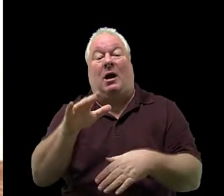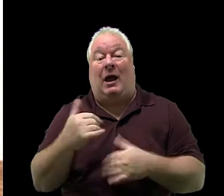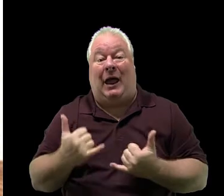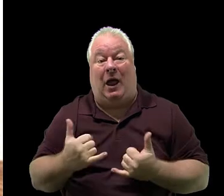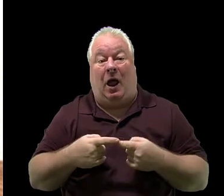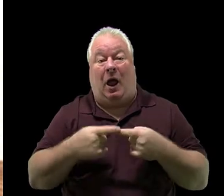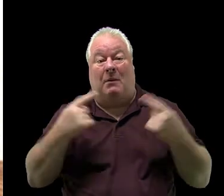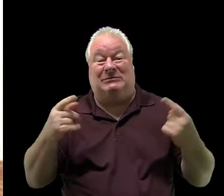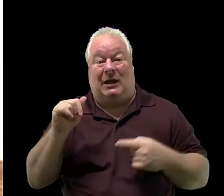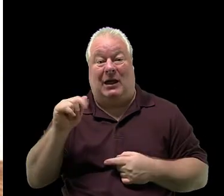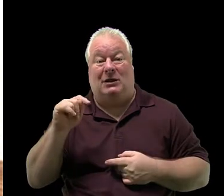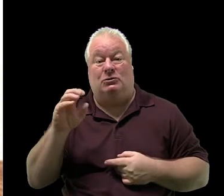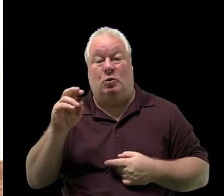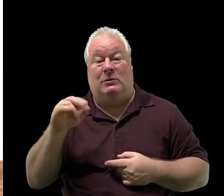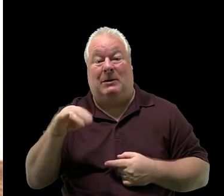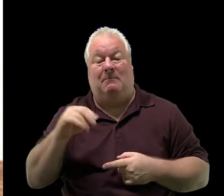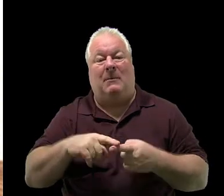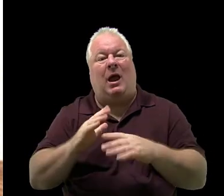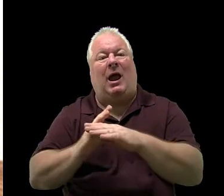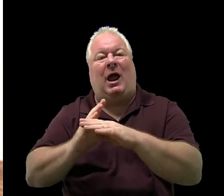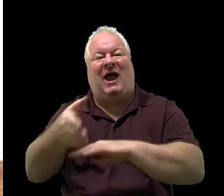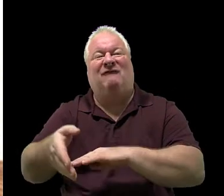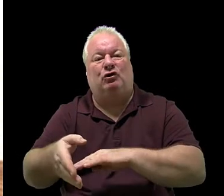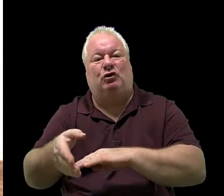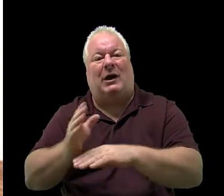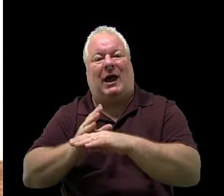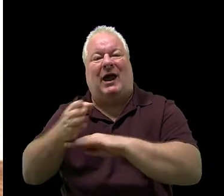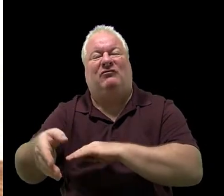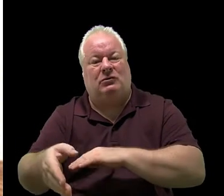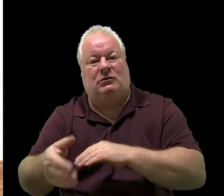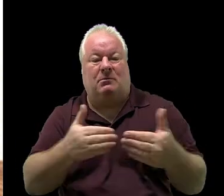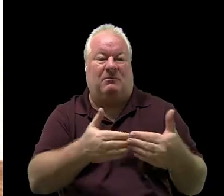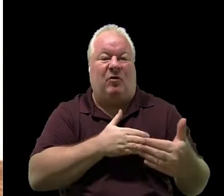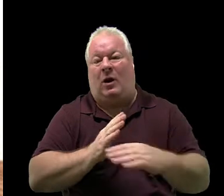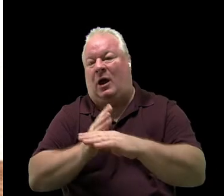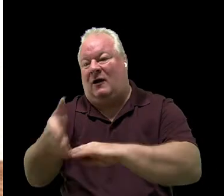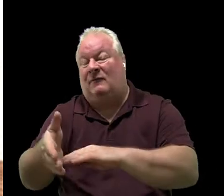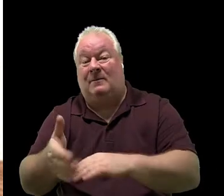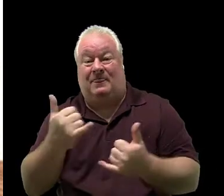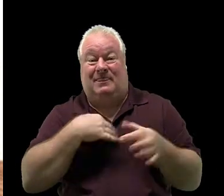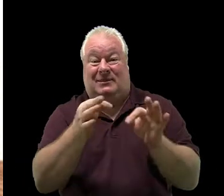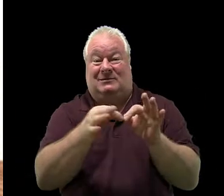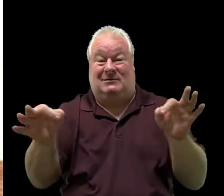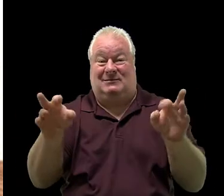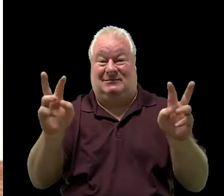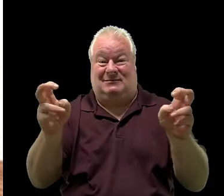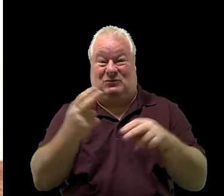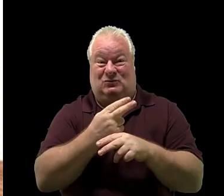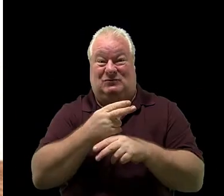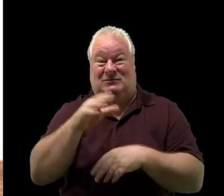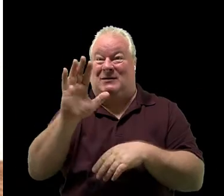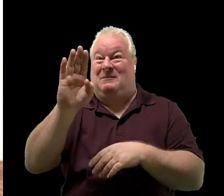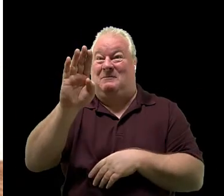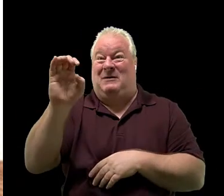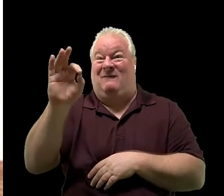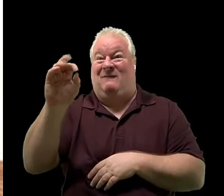opposite of before, after. And my sentence for the word of the day using the word